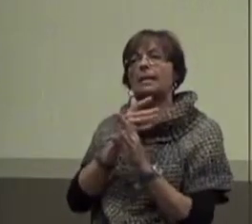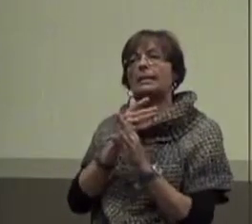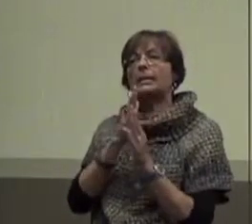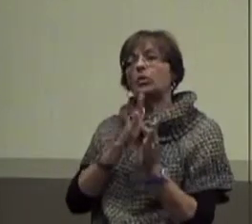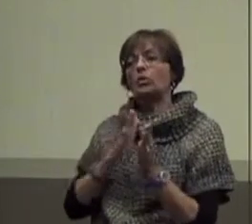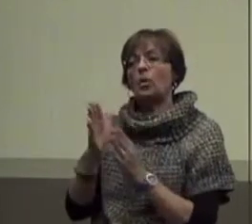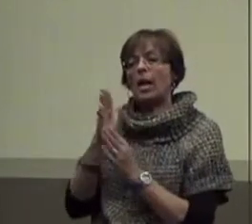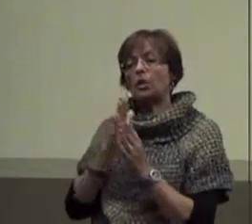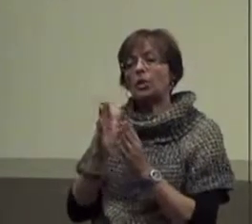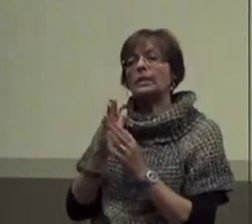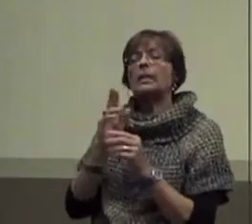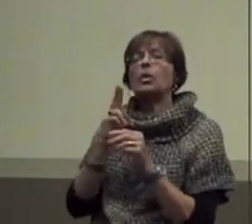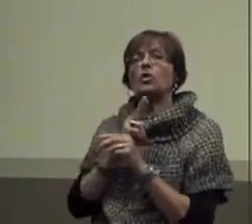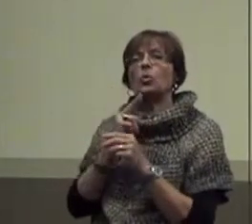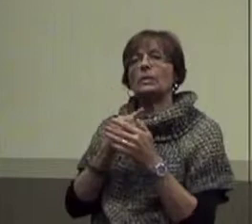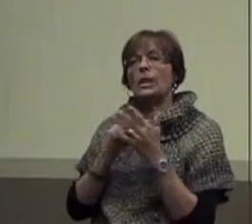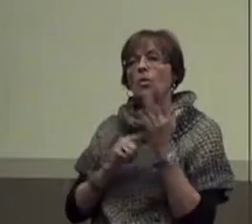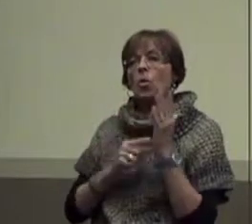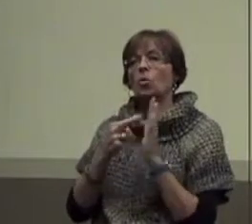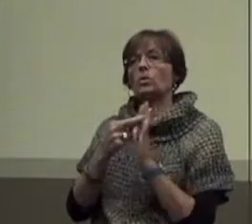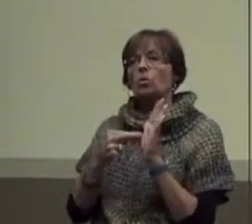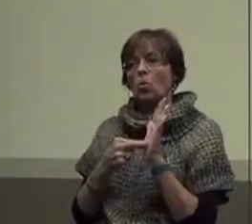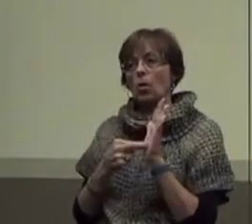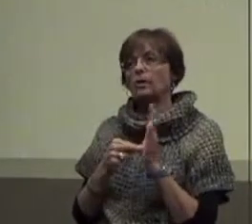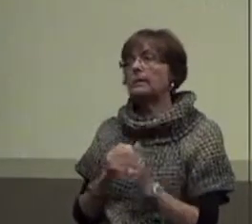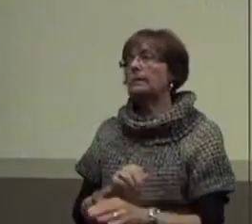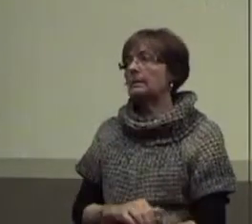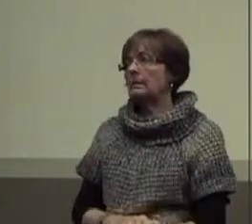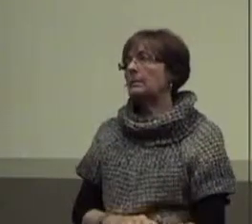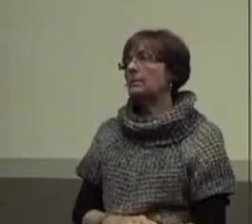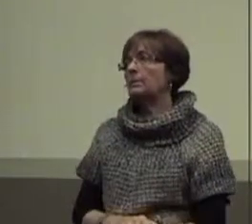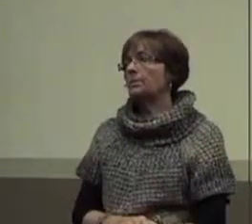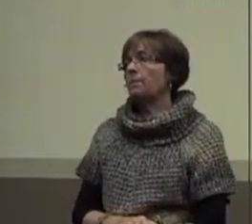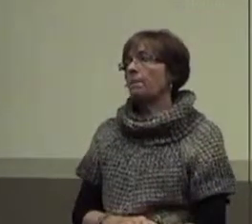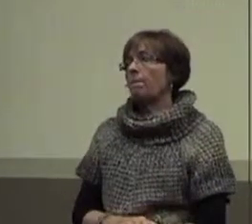strategies using these rules. Okay, go ahead.